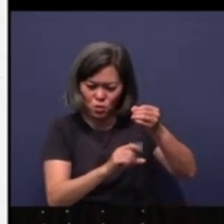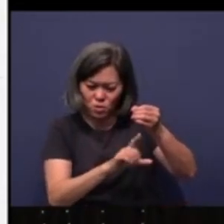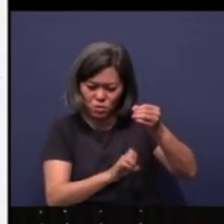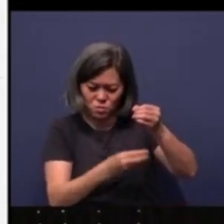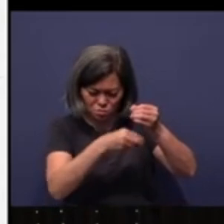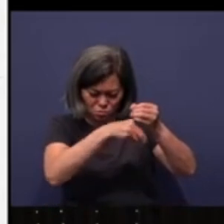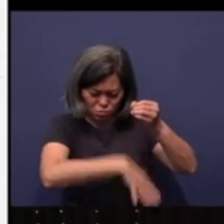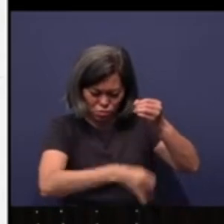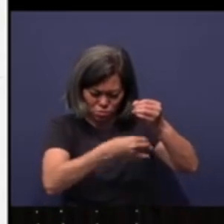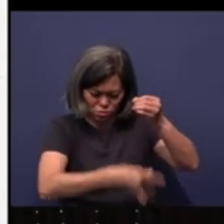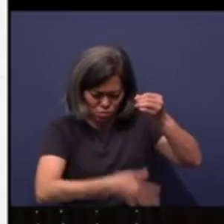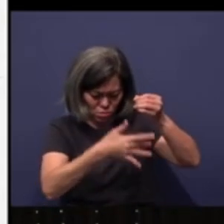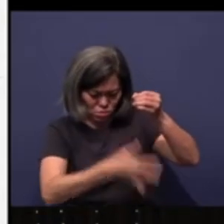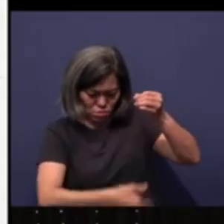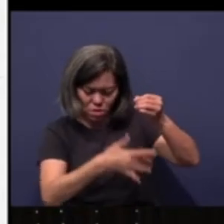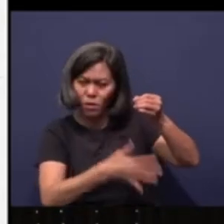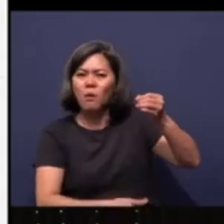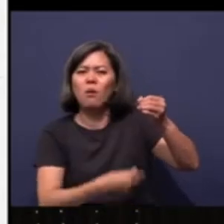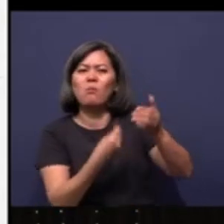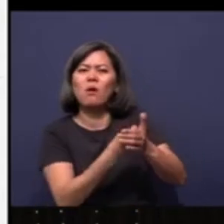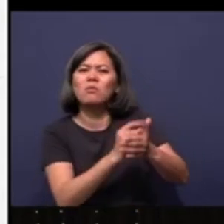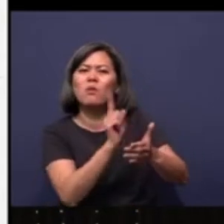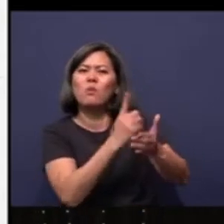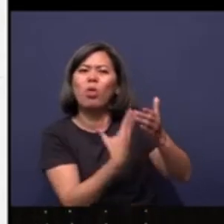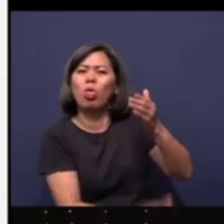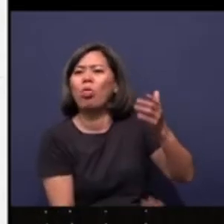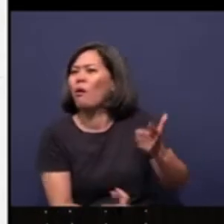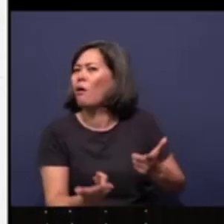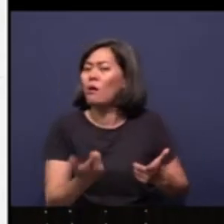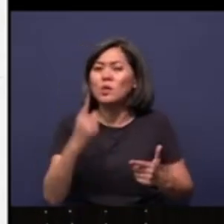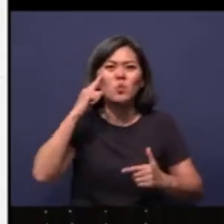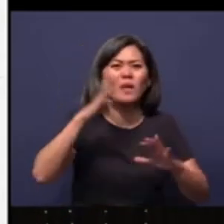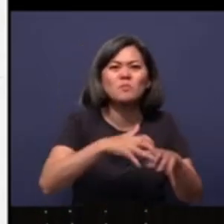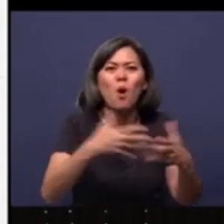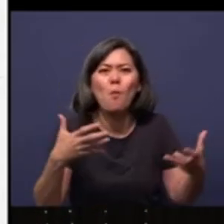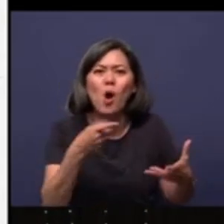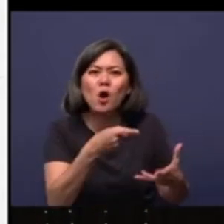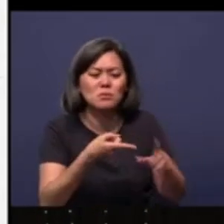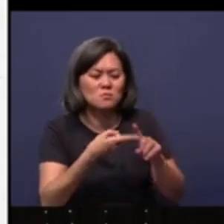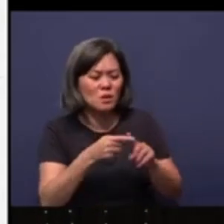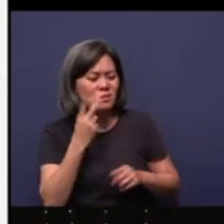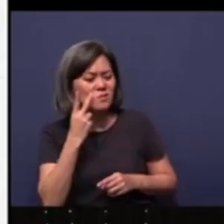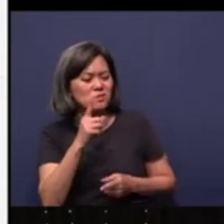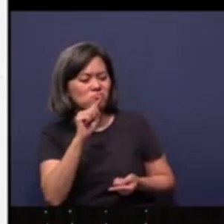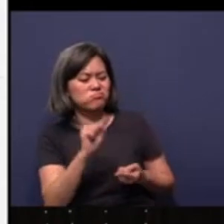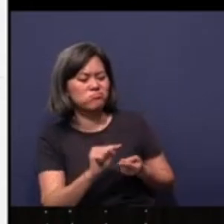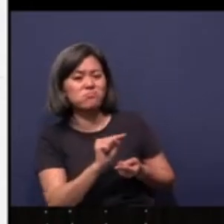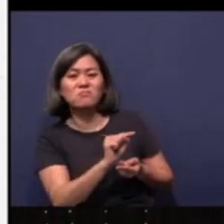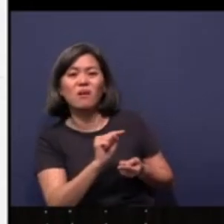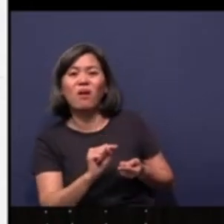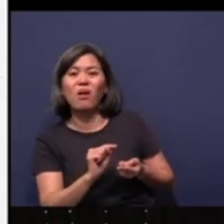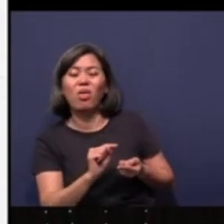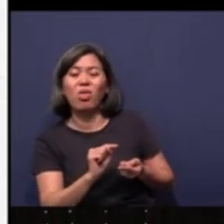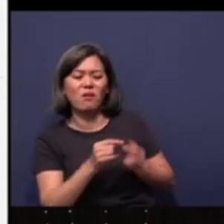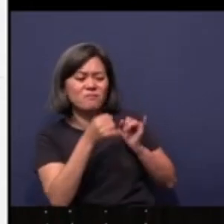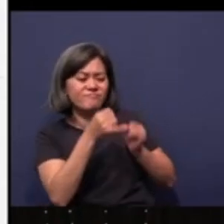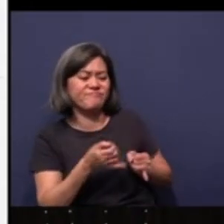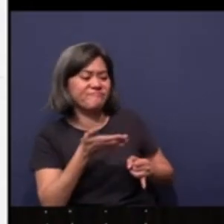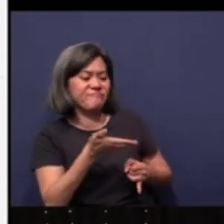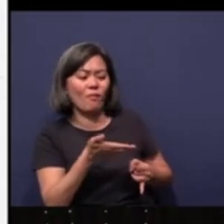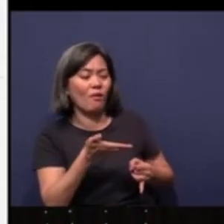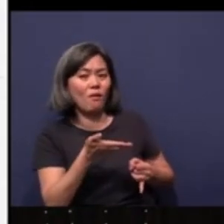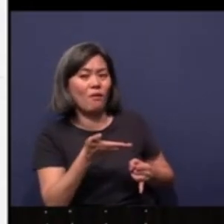disappears. Where does it go? You expect so much and then you see so little. To the individual,